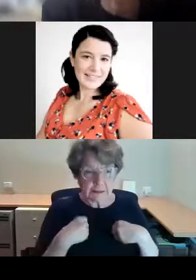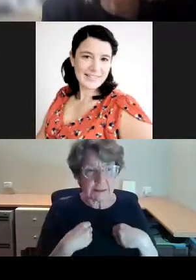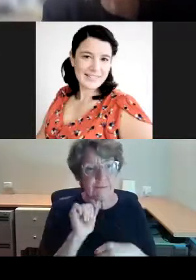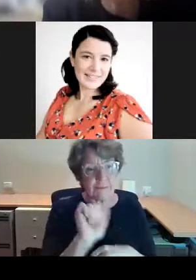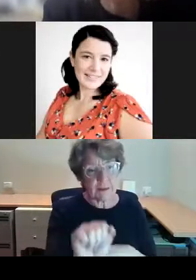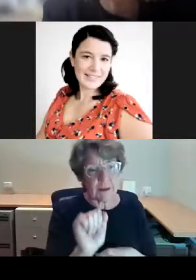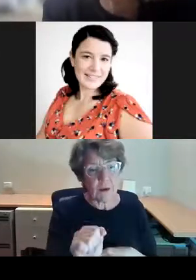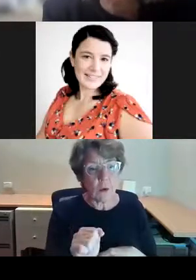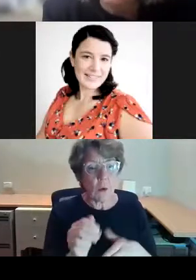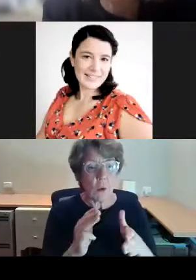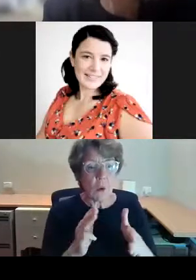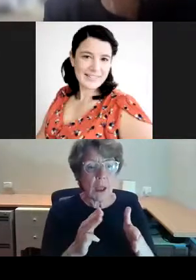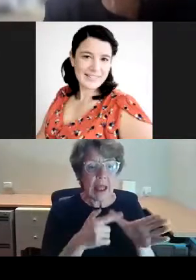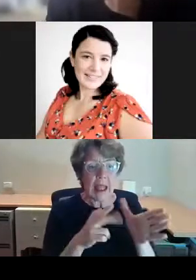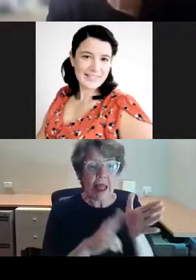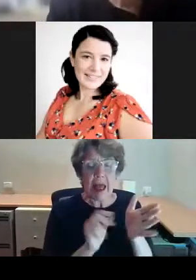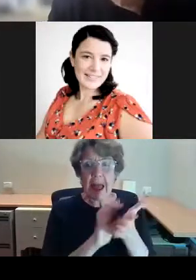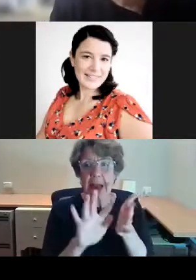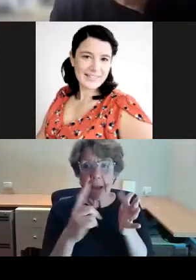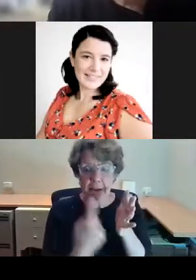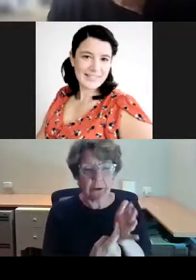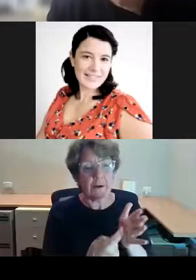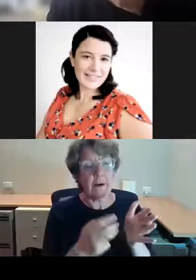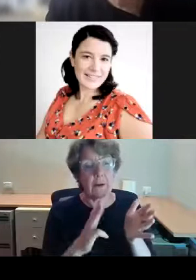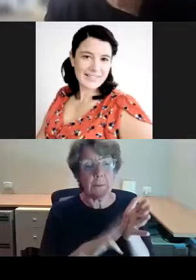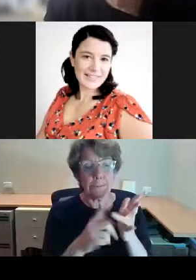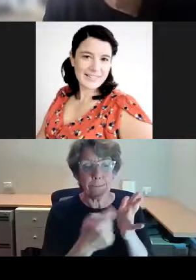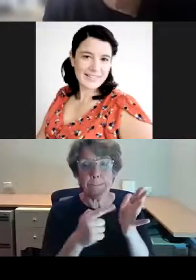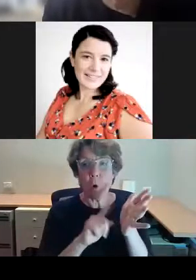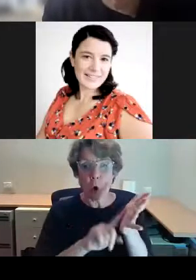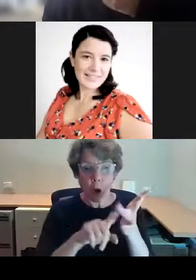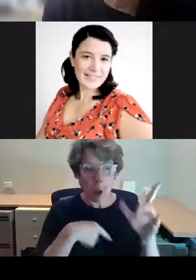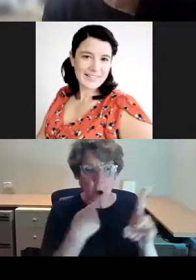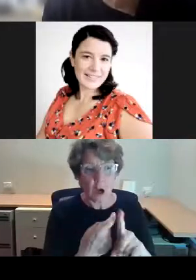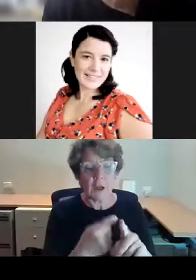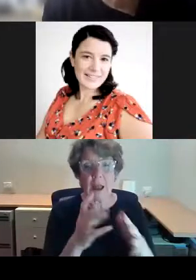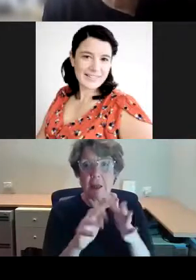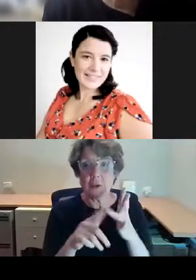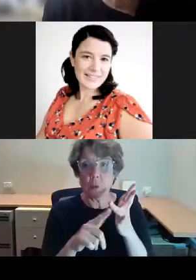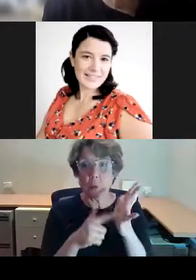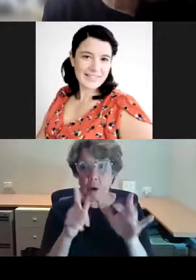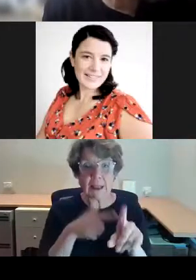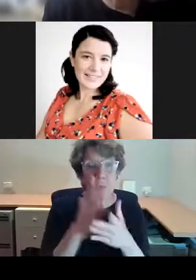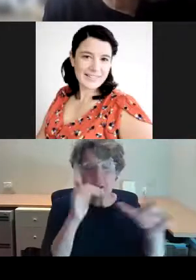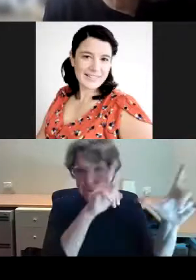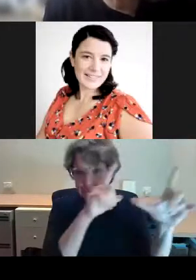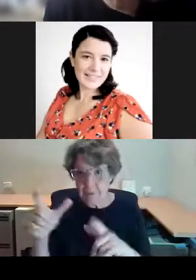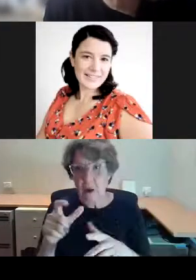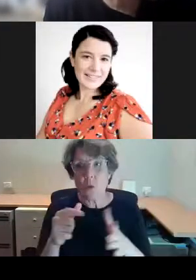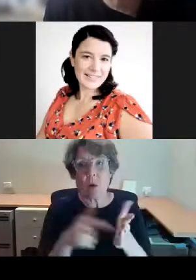taken or commissioned Max Dupain to take, when Town Hall House was completed in the late